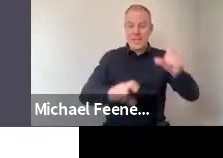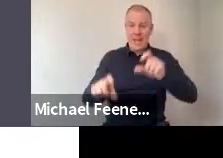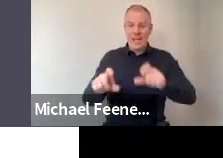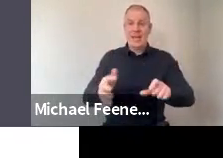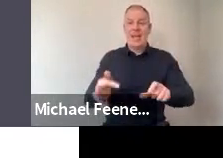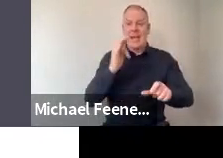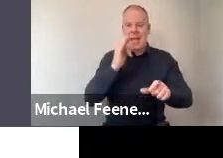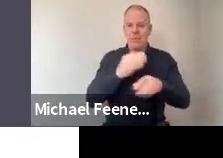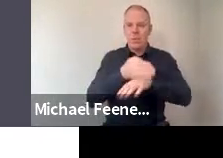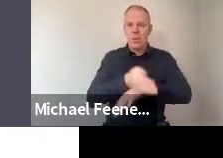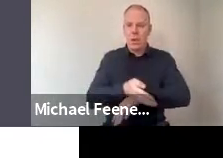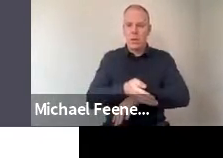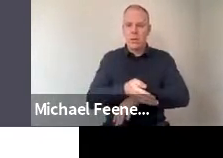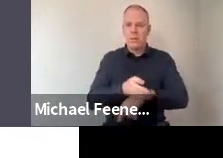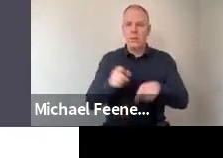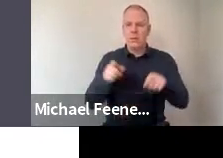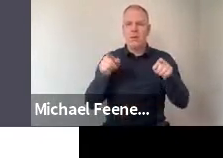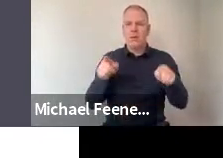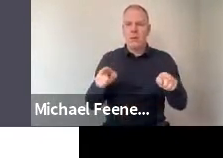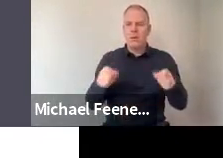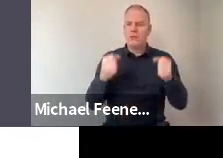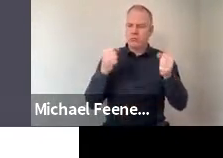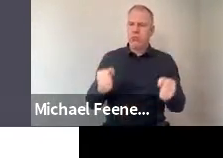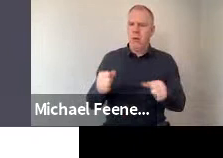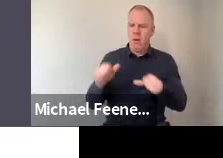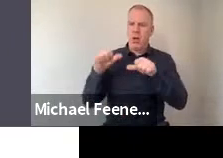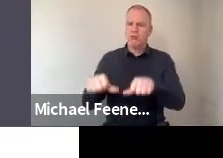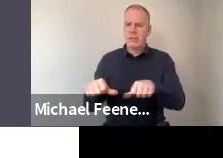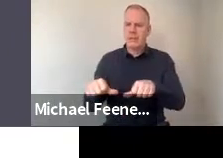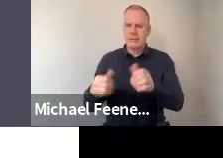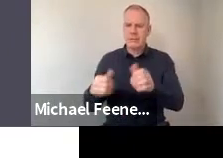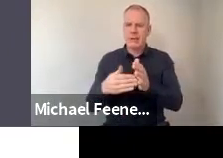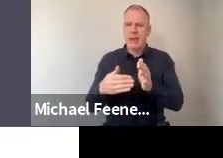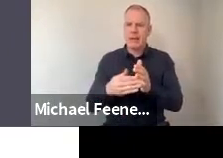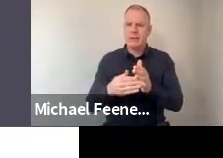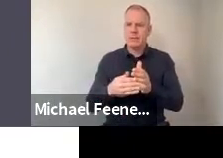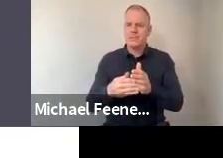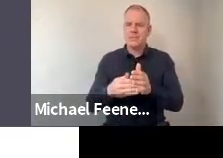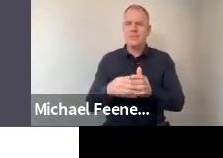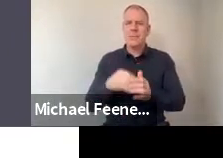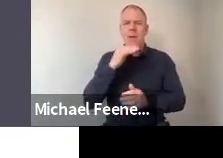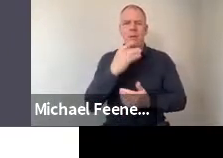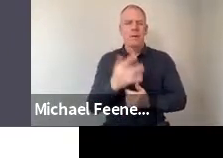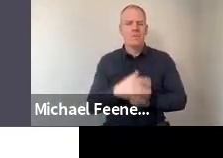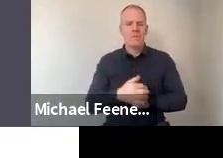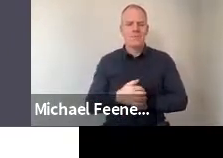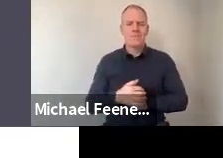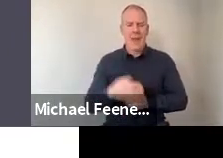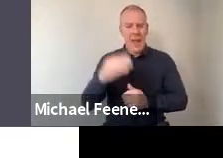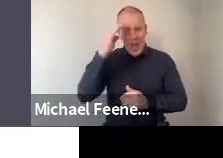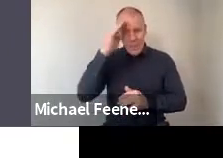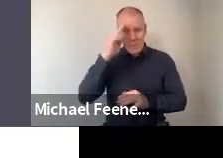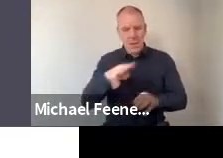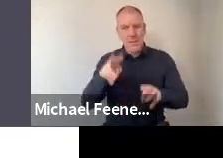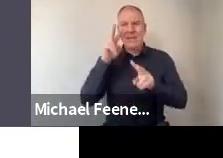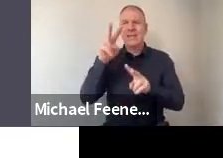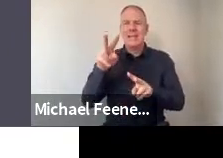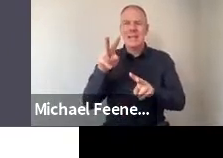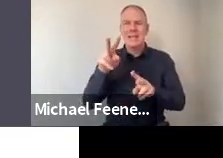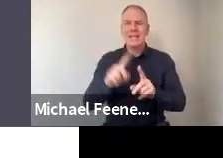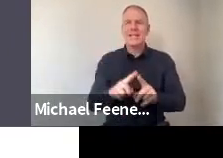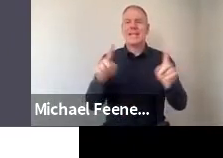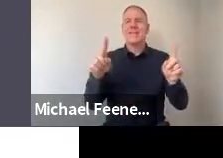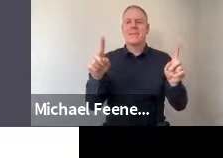work at it. And on this one, there was a stronger level of agreement, which suggests that the Irish public are seeing a distinction